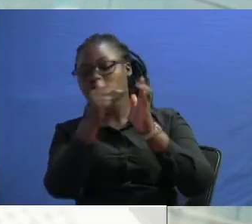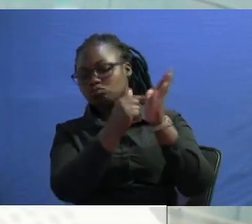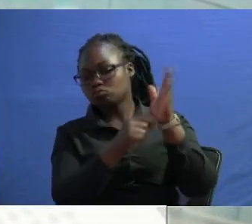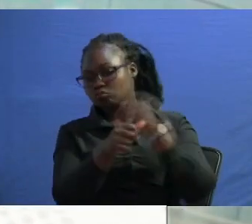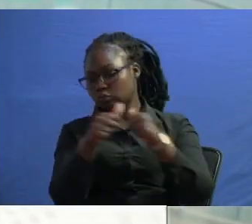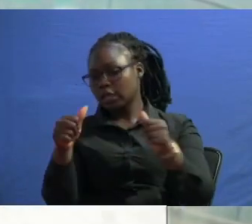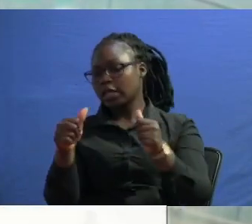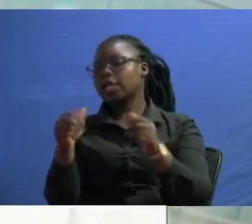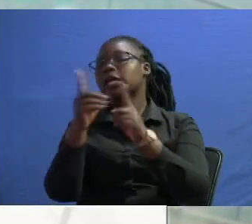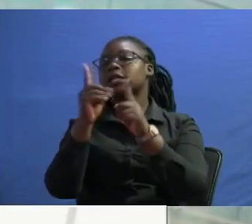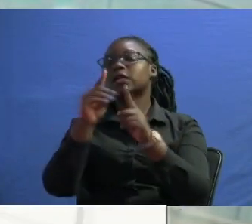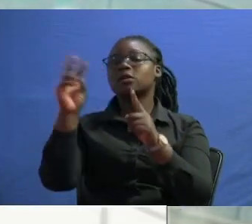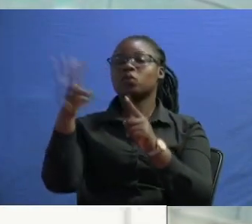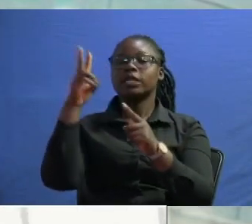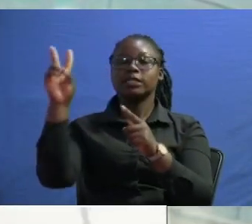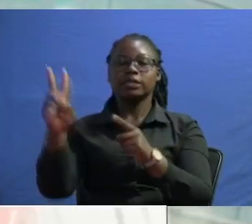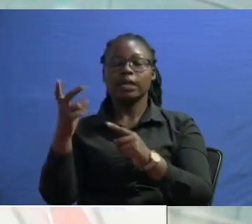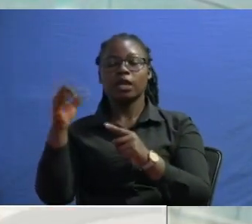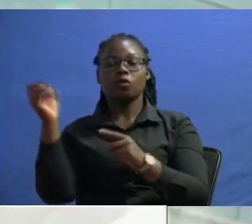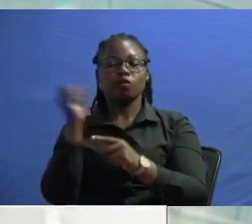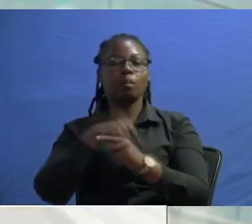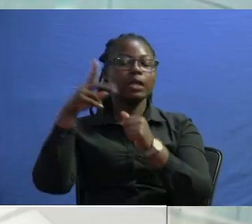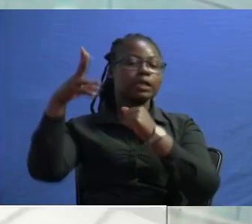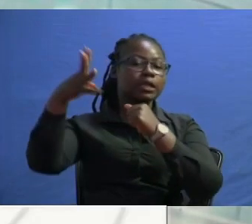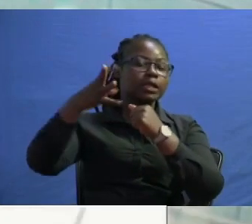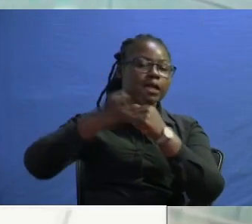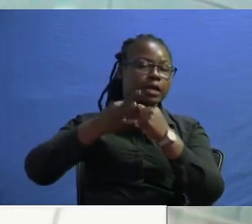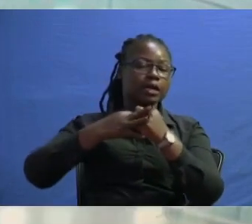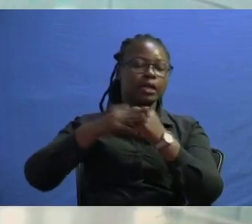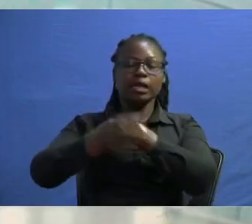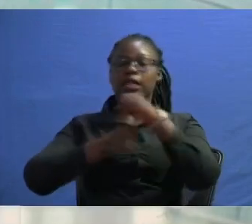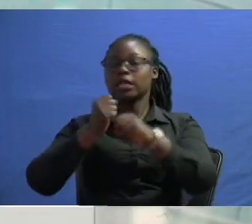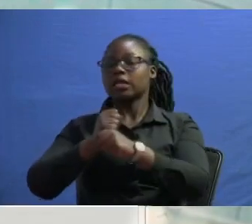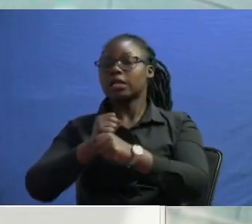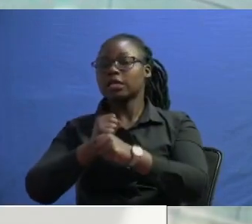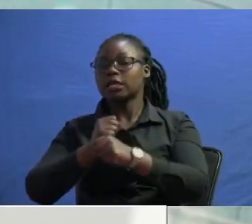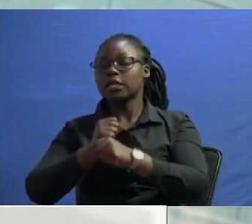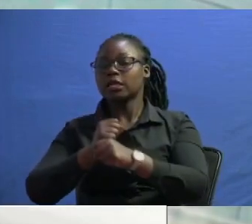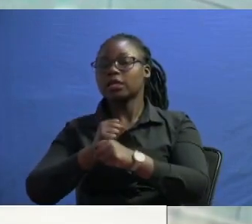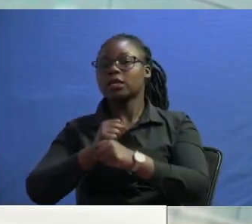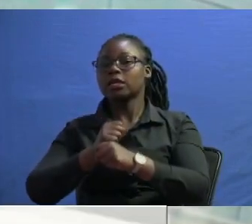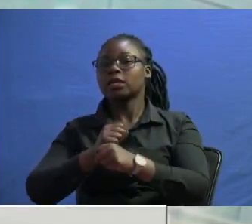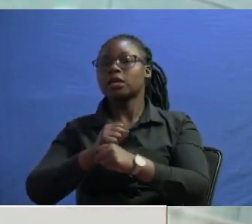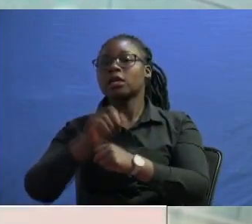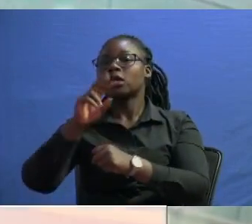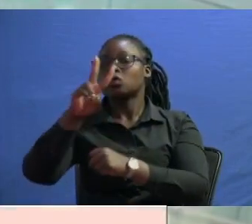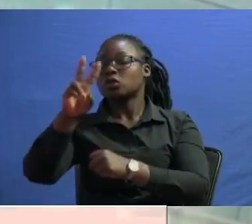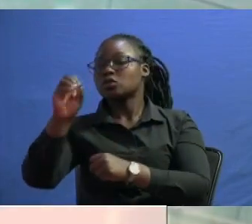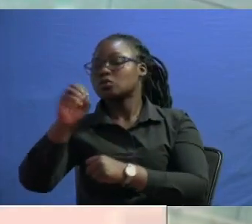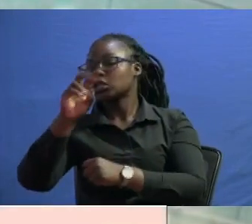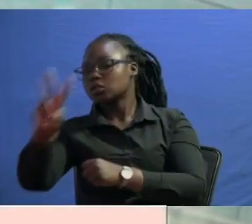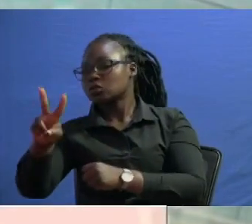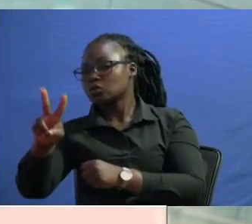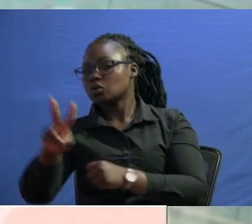on 22nd of august 2020 uh 27 of july 2022